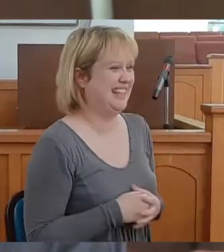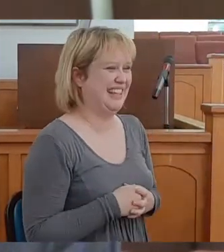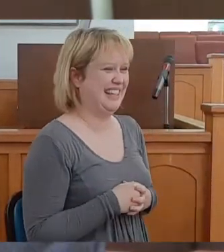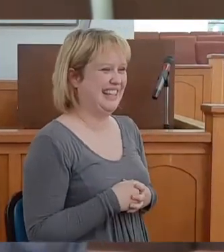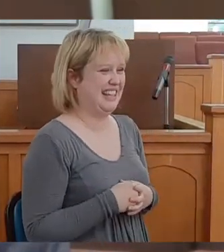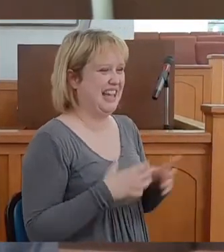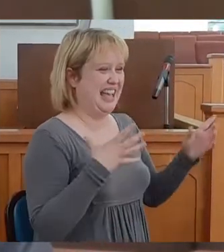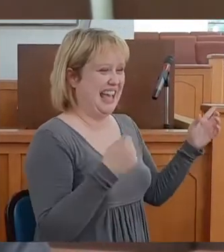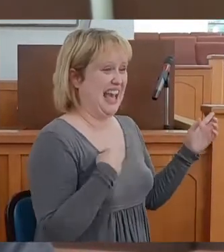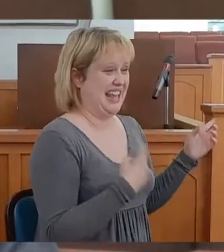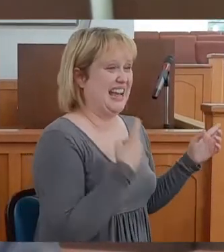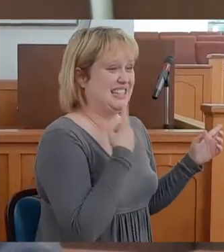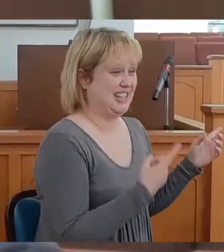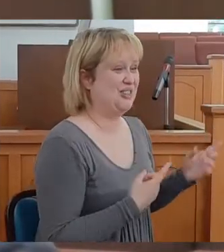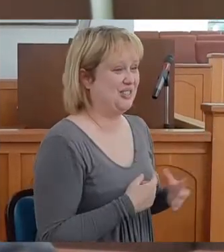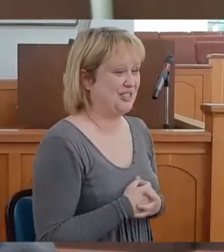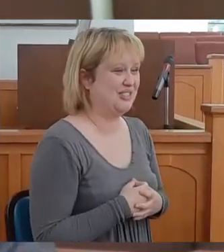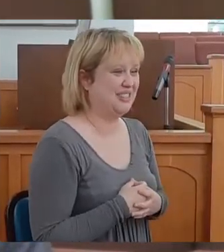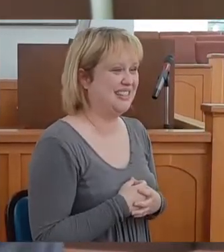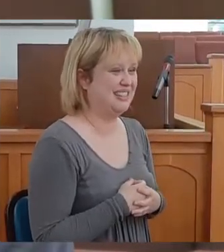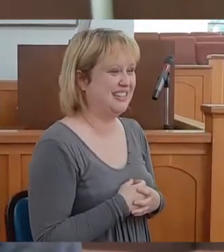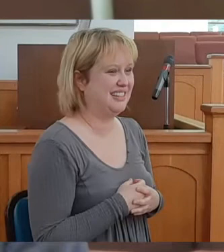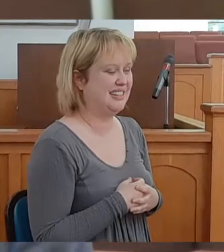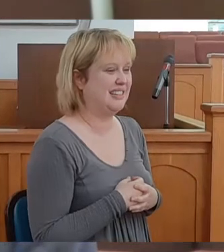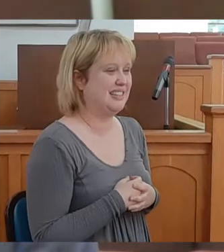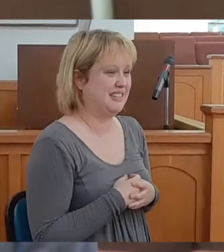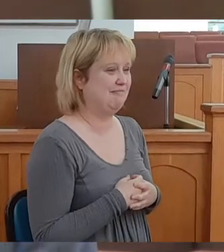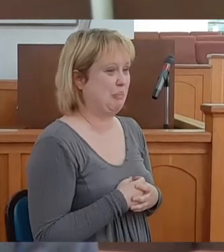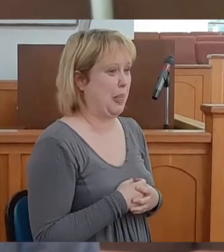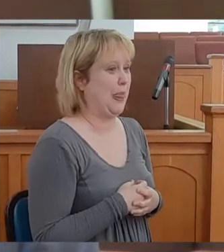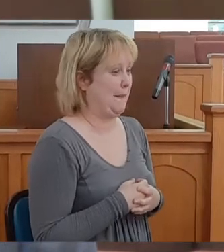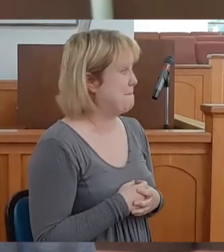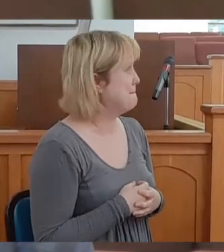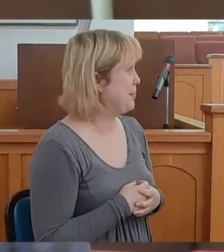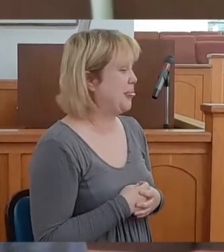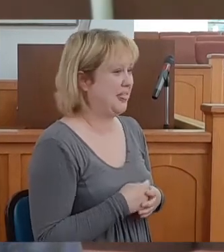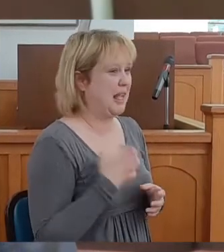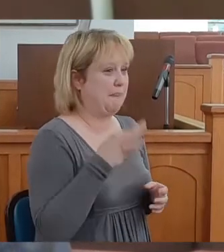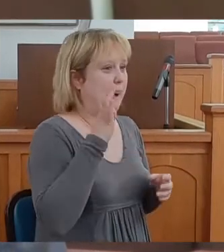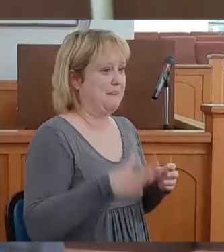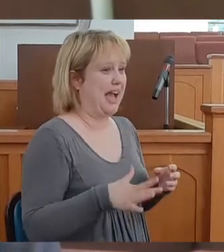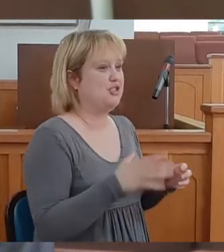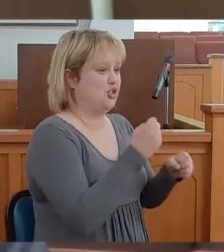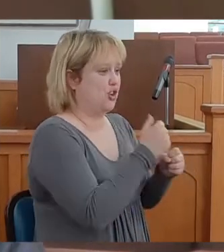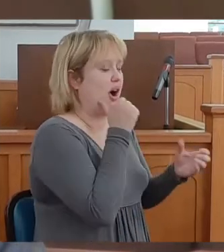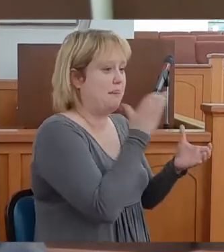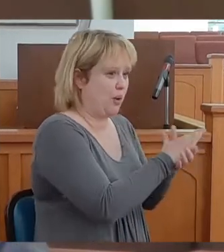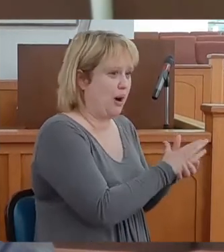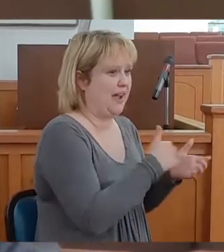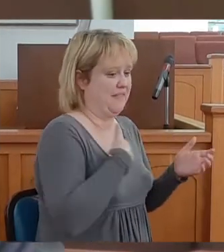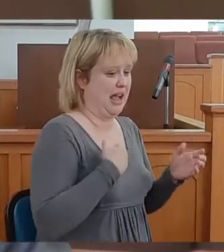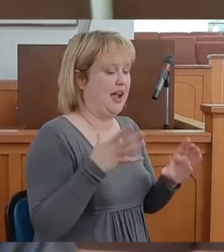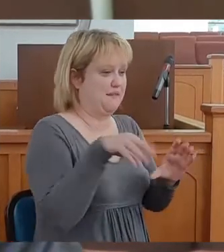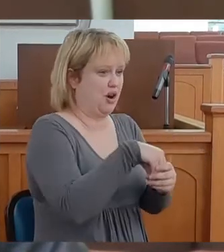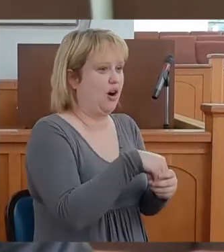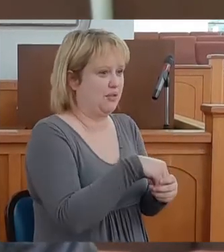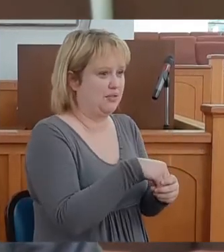Well, I tell you, my pastor got my wife and I involved